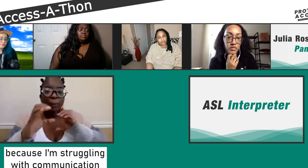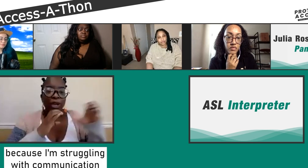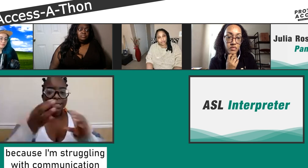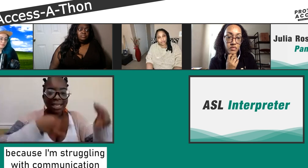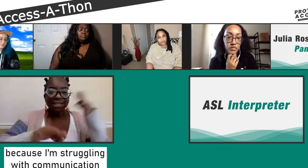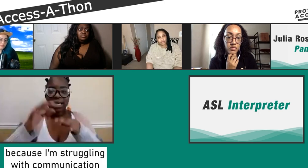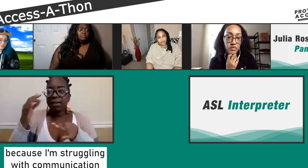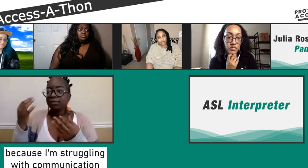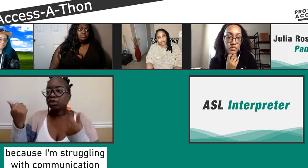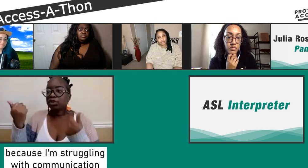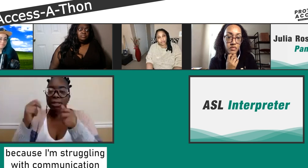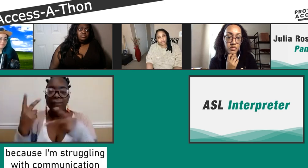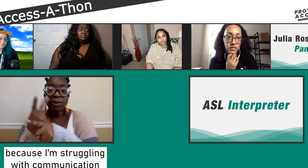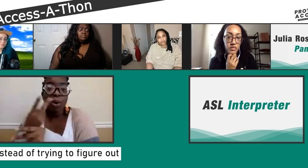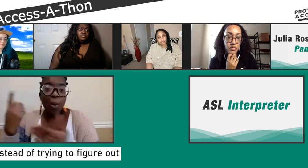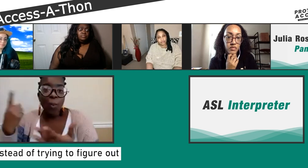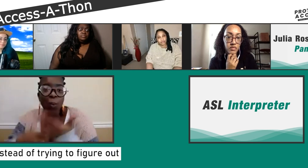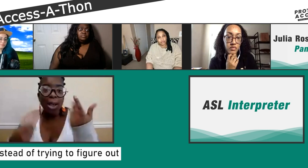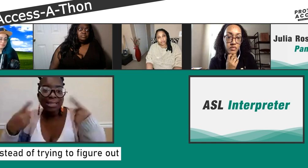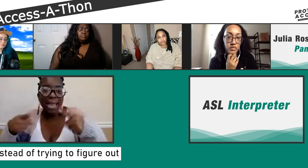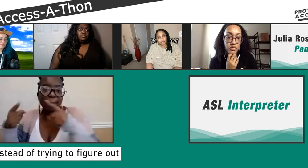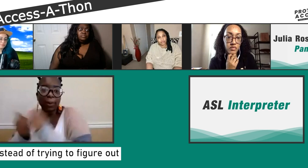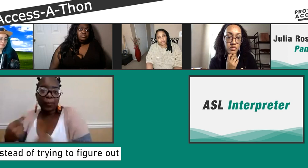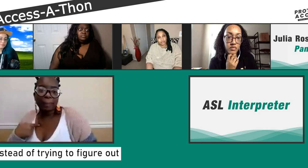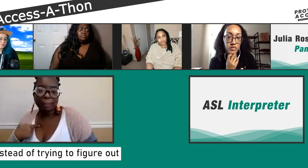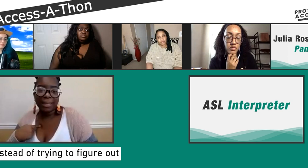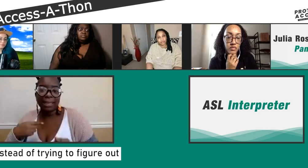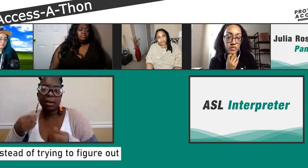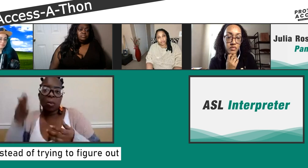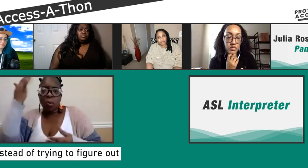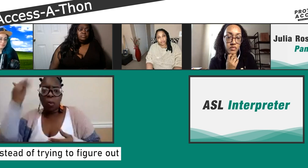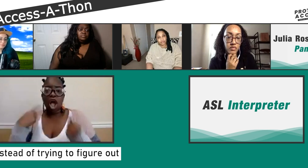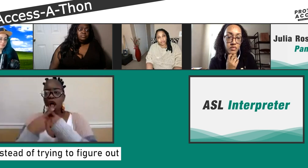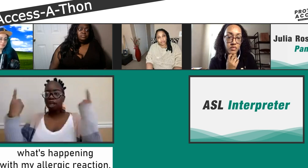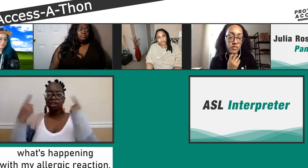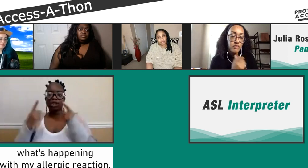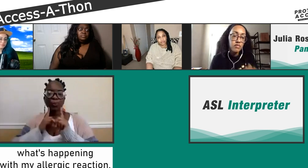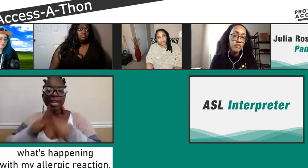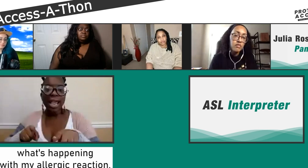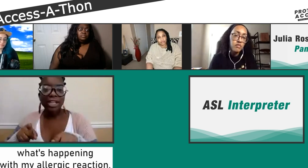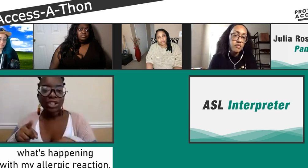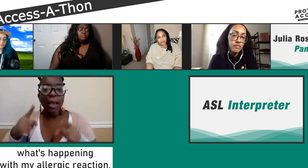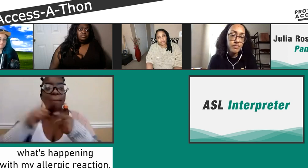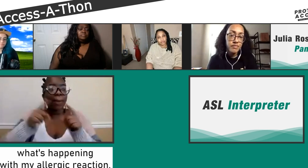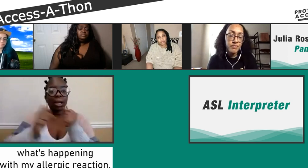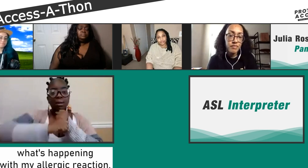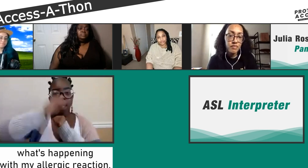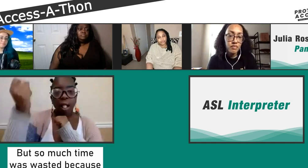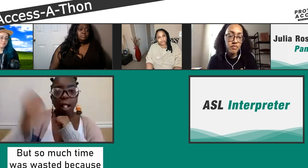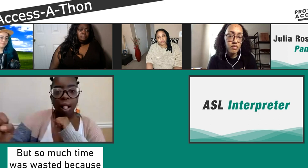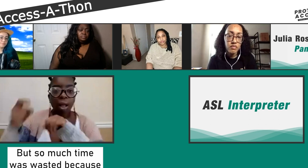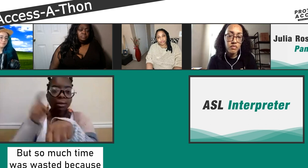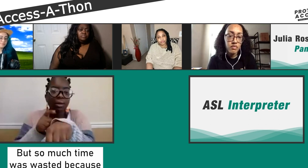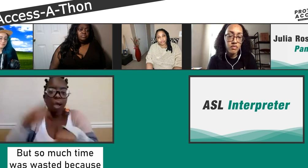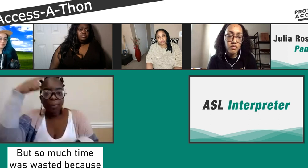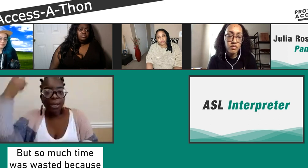I am struggling to communicate instead of figuring out what I'm actually allergic to. Why